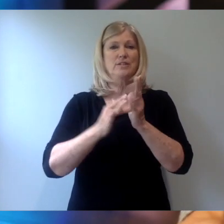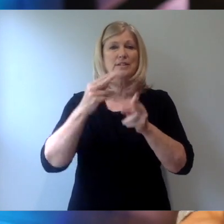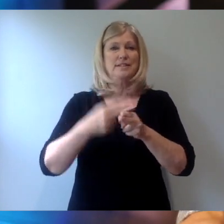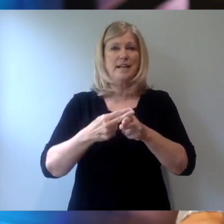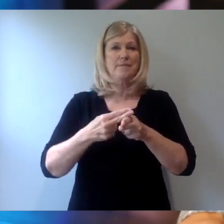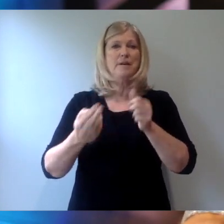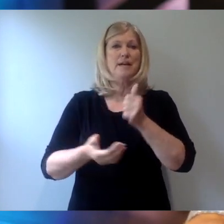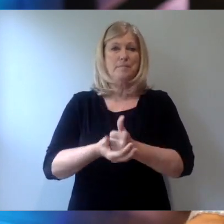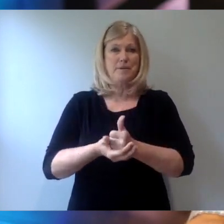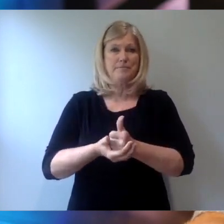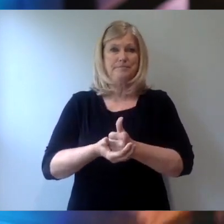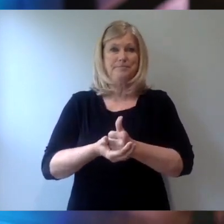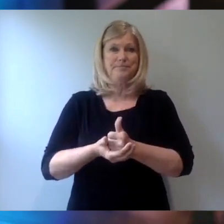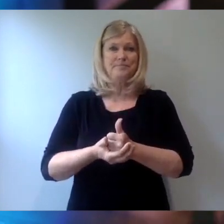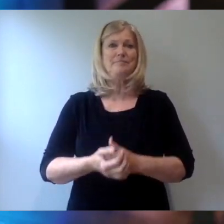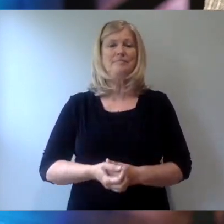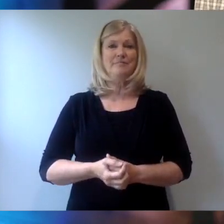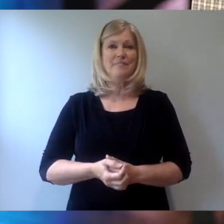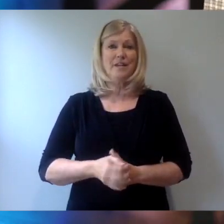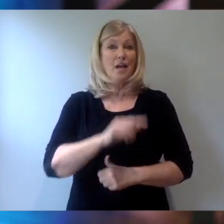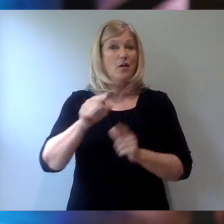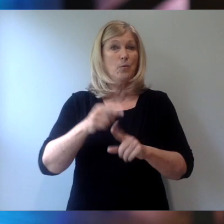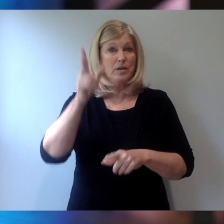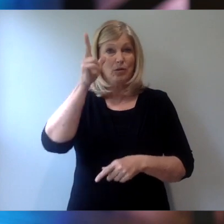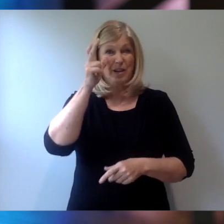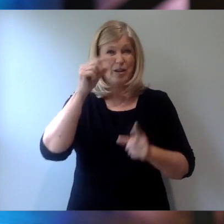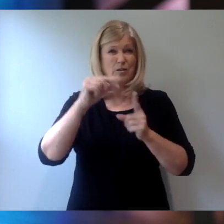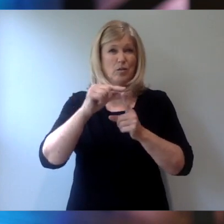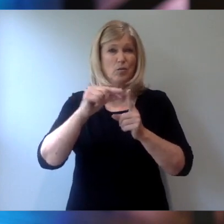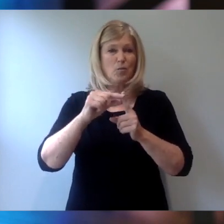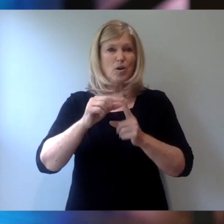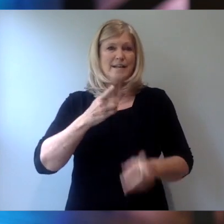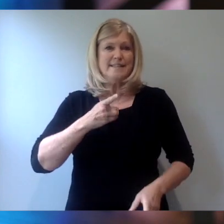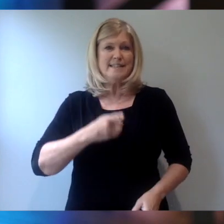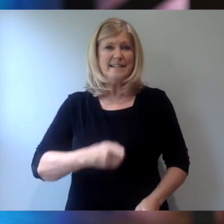Amen. And when you hear the word desire,